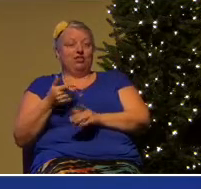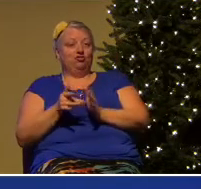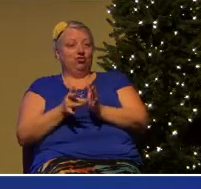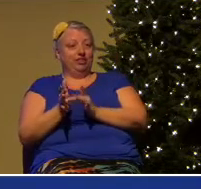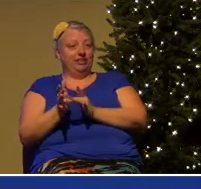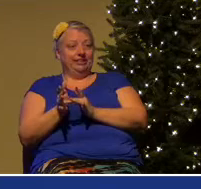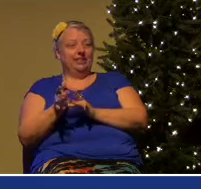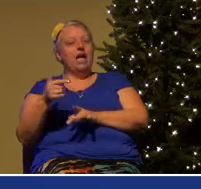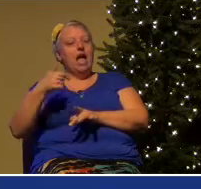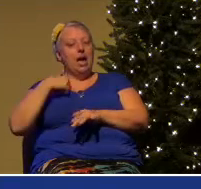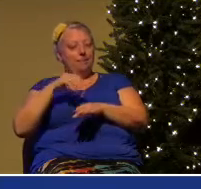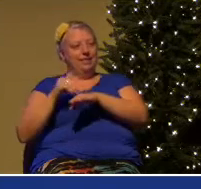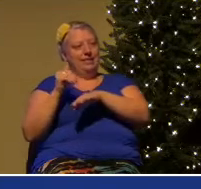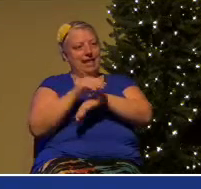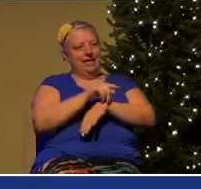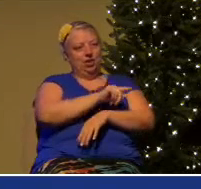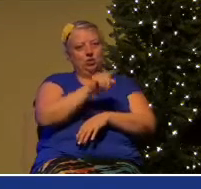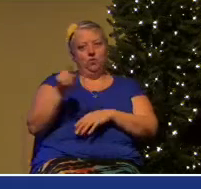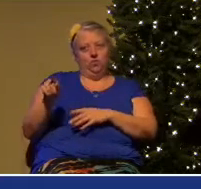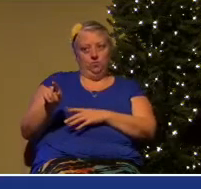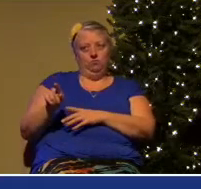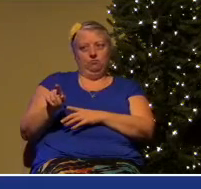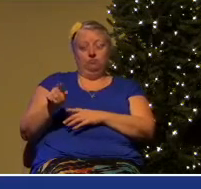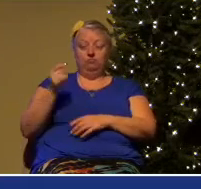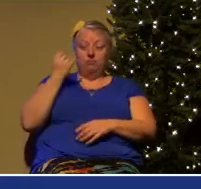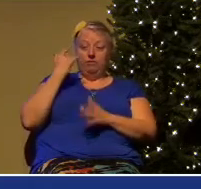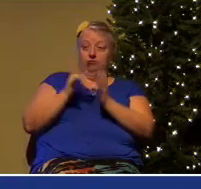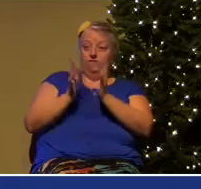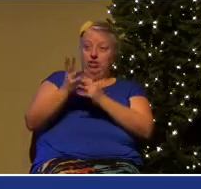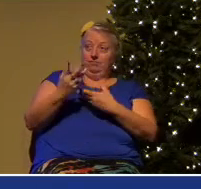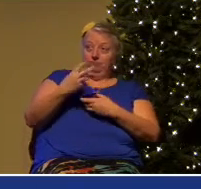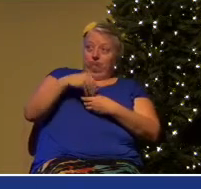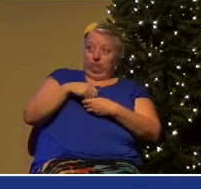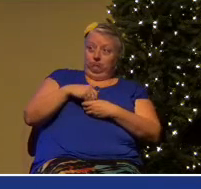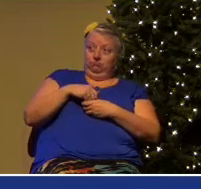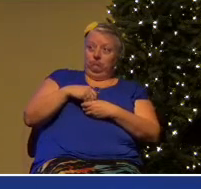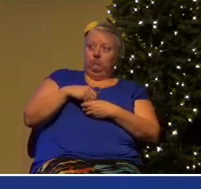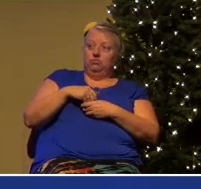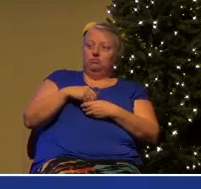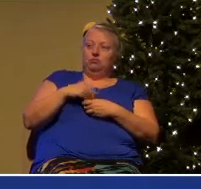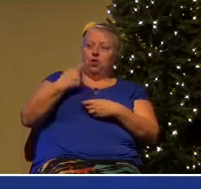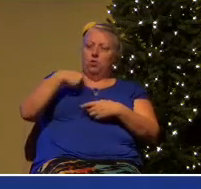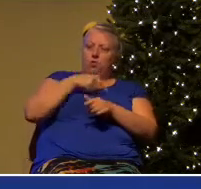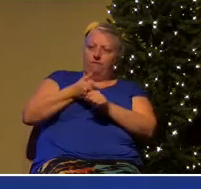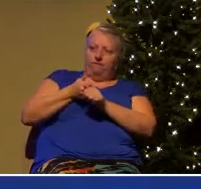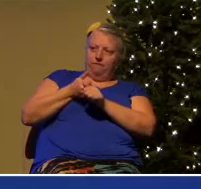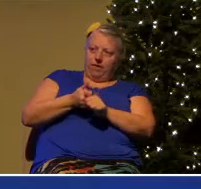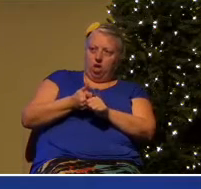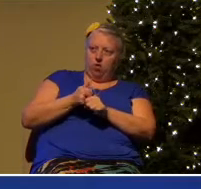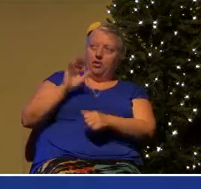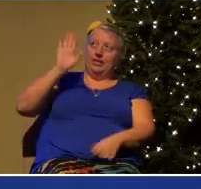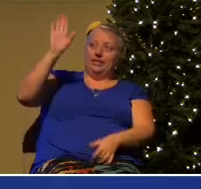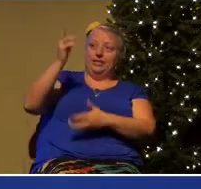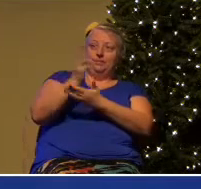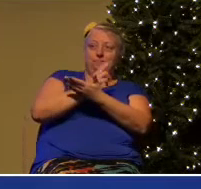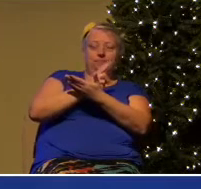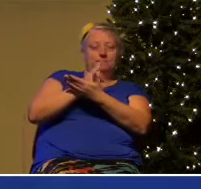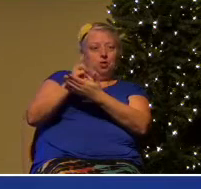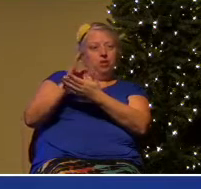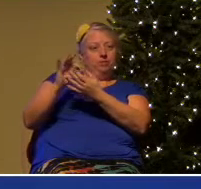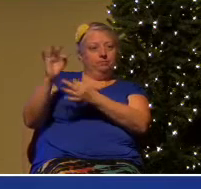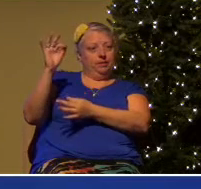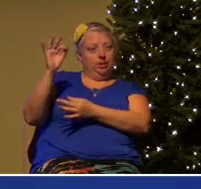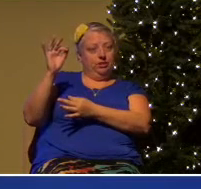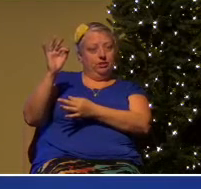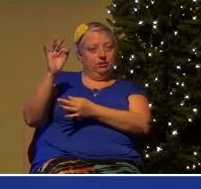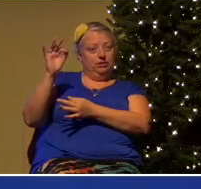If Jesus lives in us and we're walking by his spirit, he will help